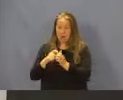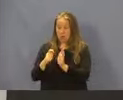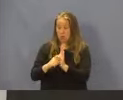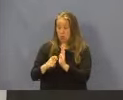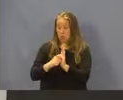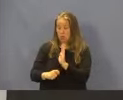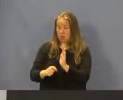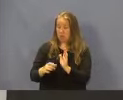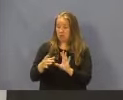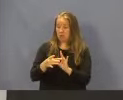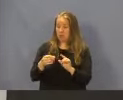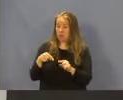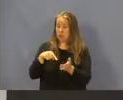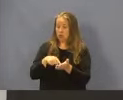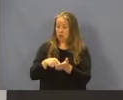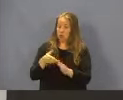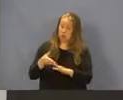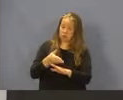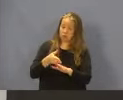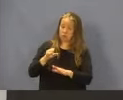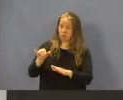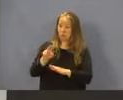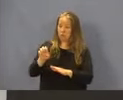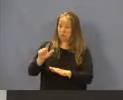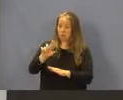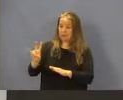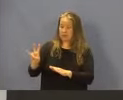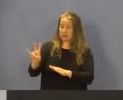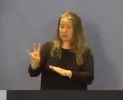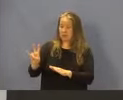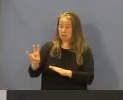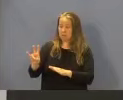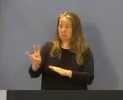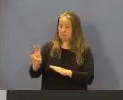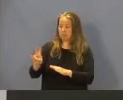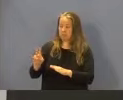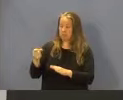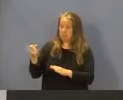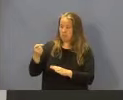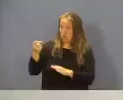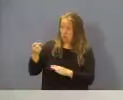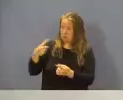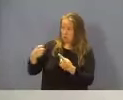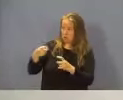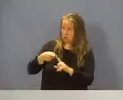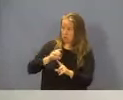comments due on or before June 27th. We'll pause now for any questions from the Board.